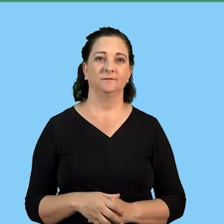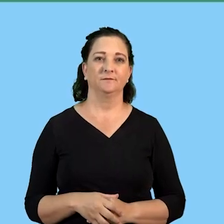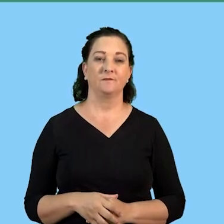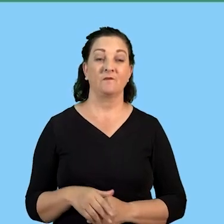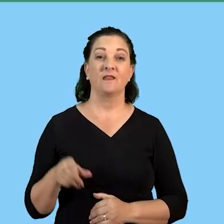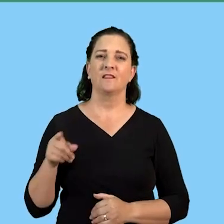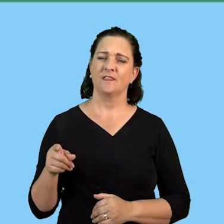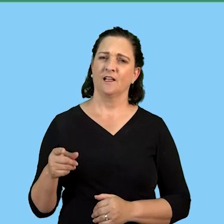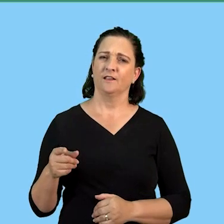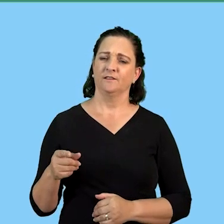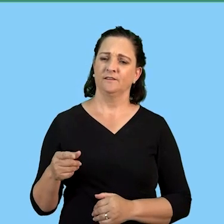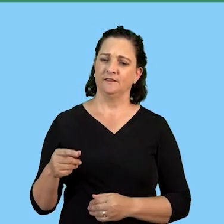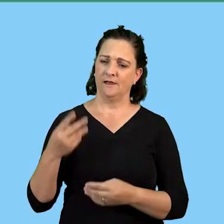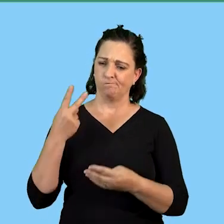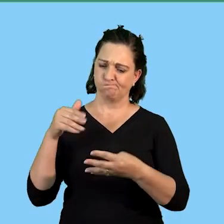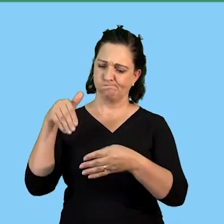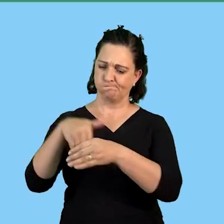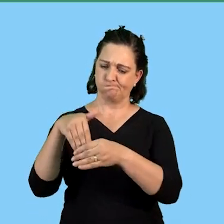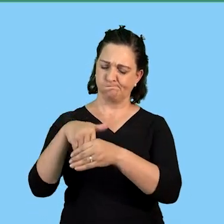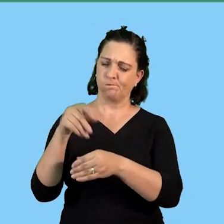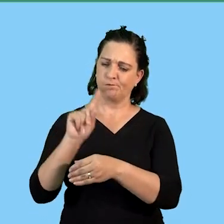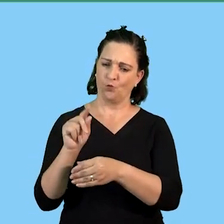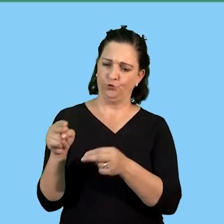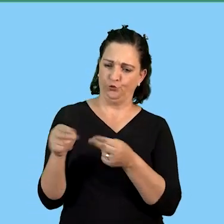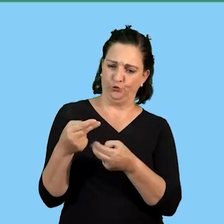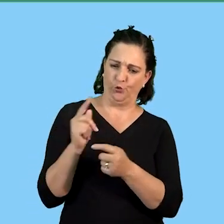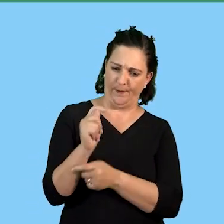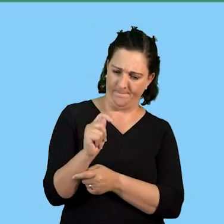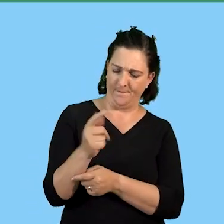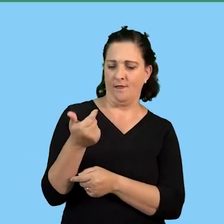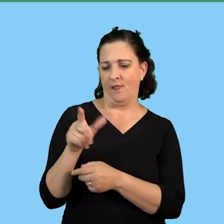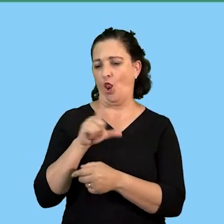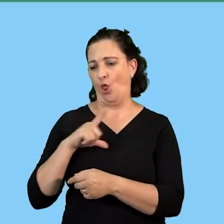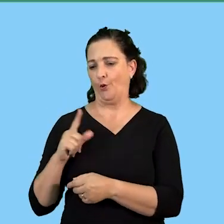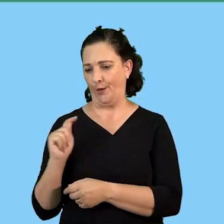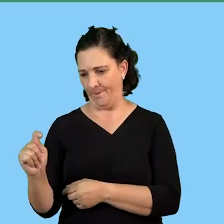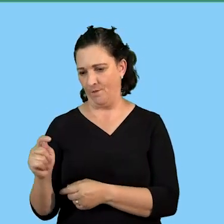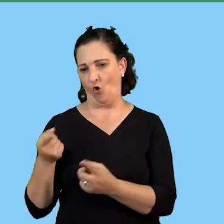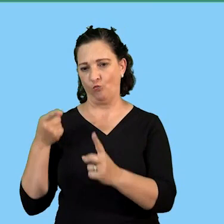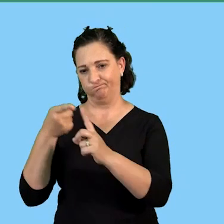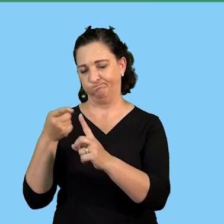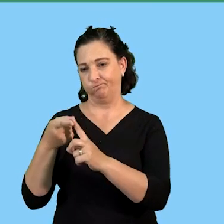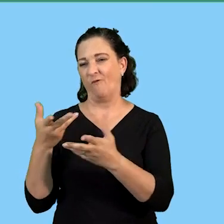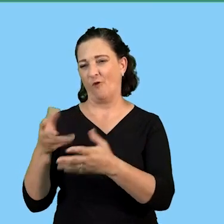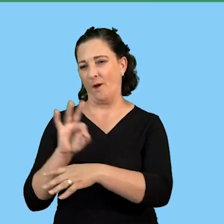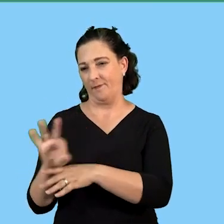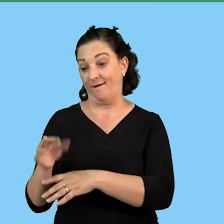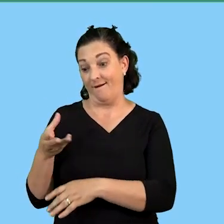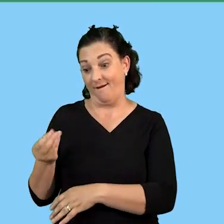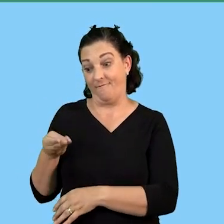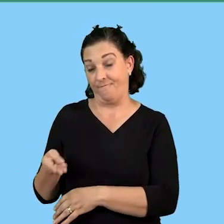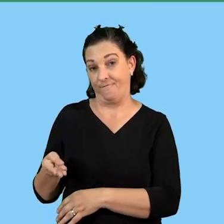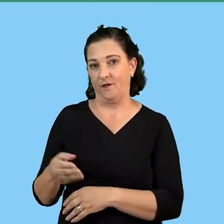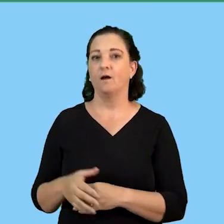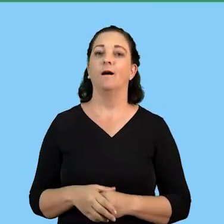defined the short-term and long-term objectives of their plan so